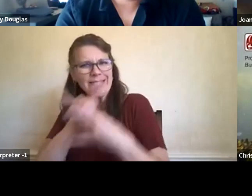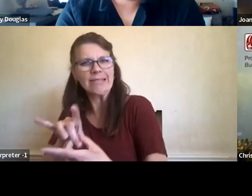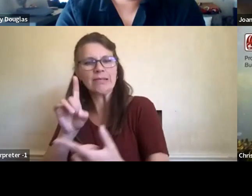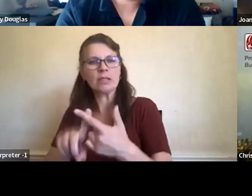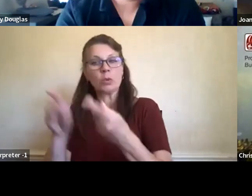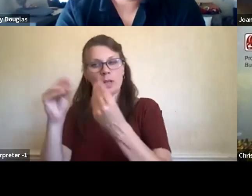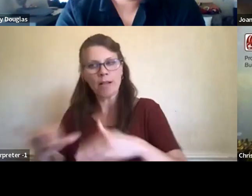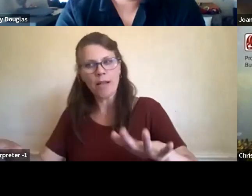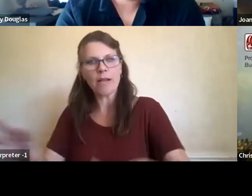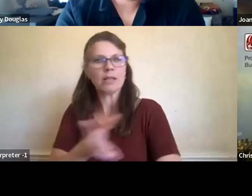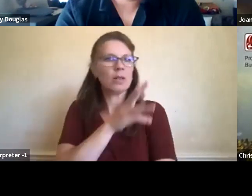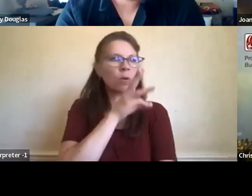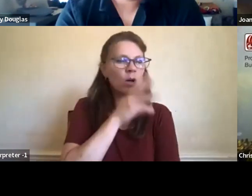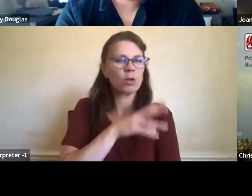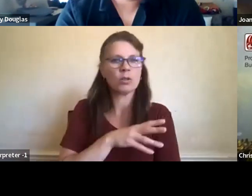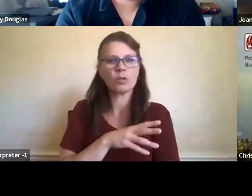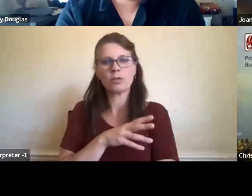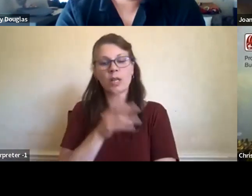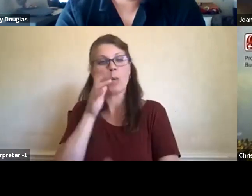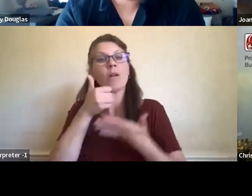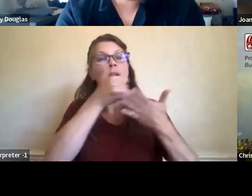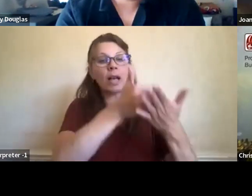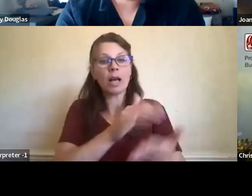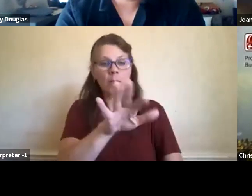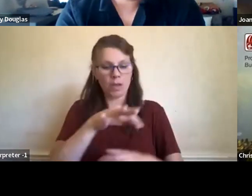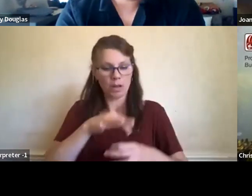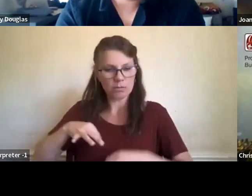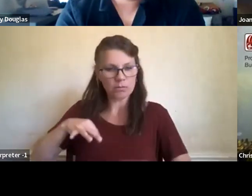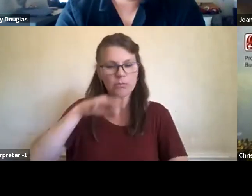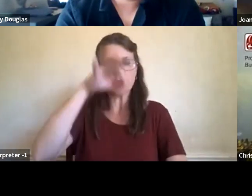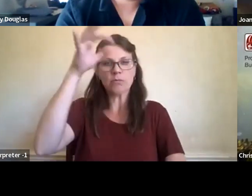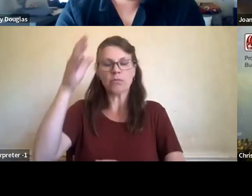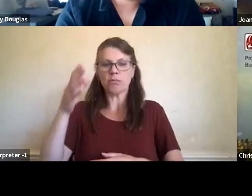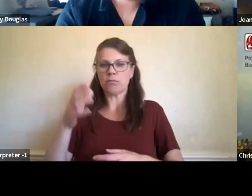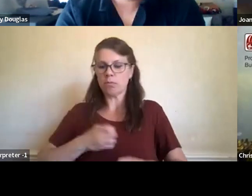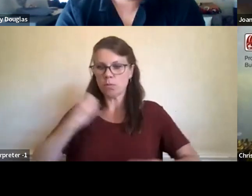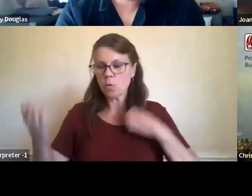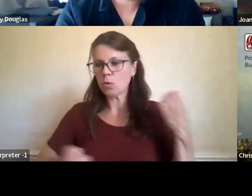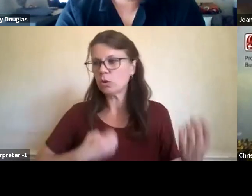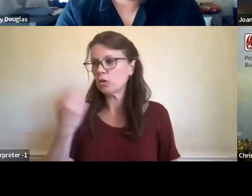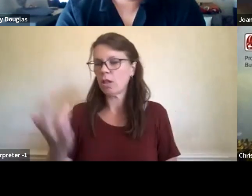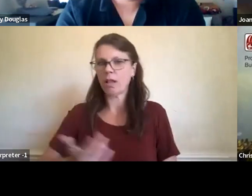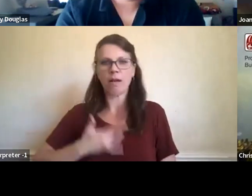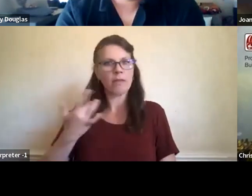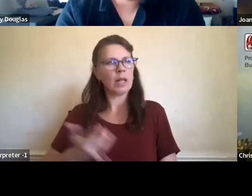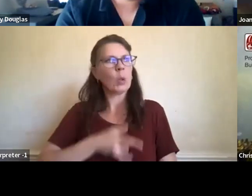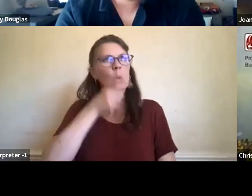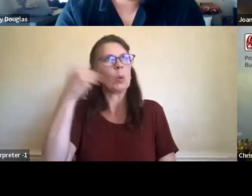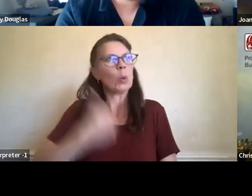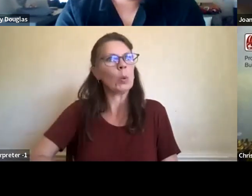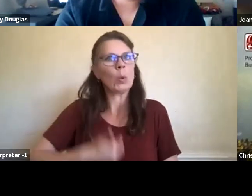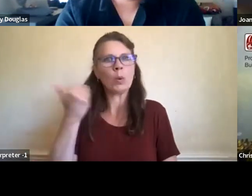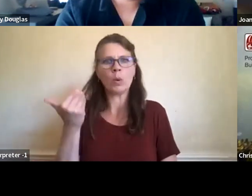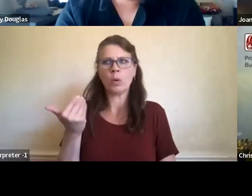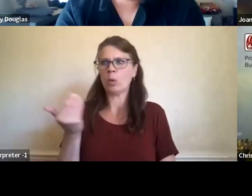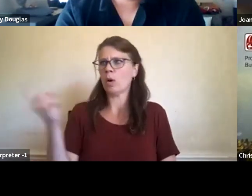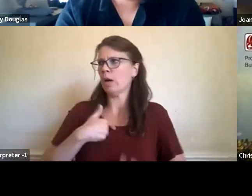emotional wellbeing that it, it gives to us as people and our place in the world, our sense of identity. And, and I